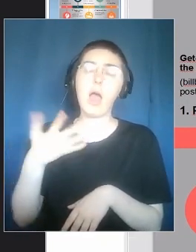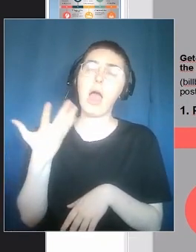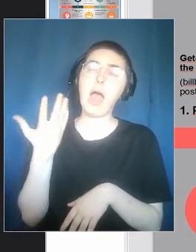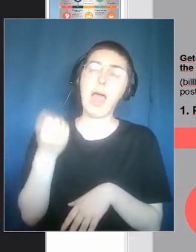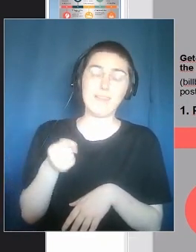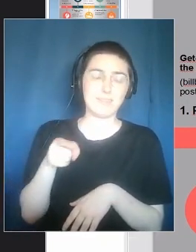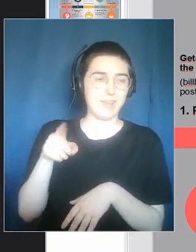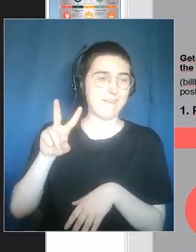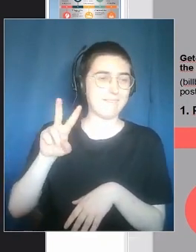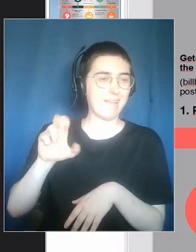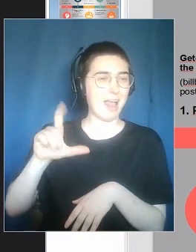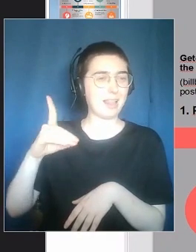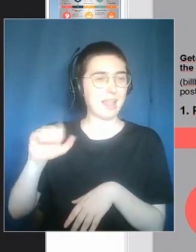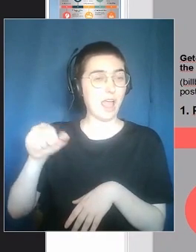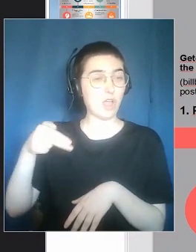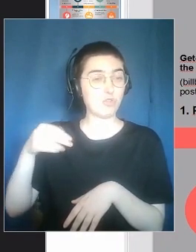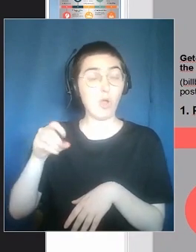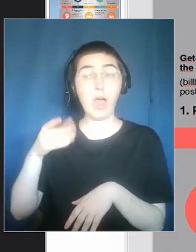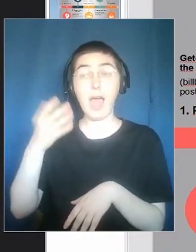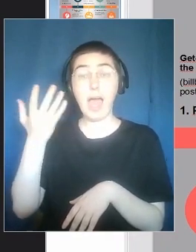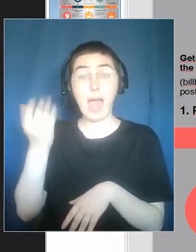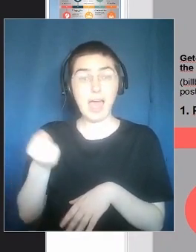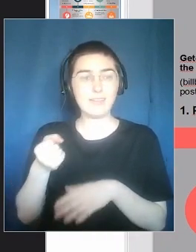Valdagno, there is a cycle path.